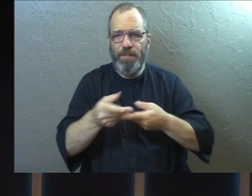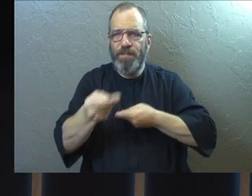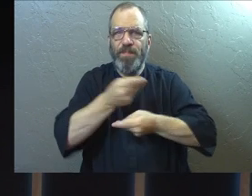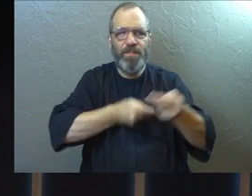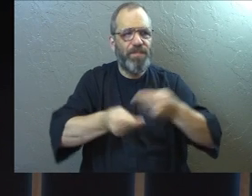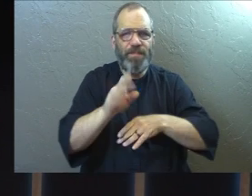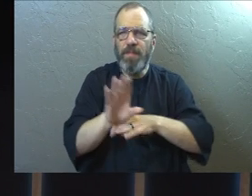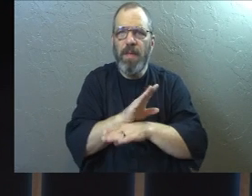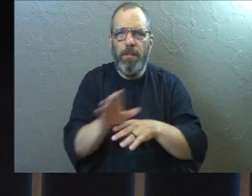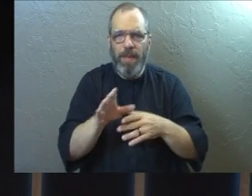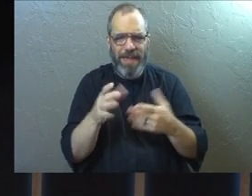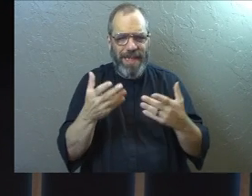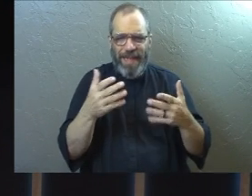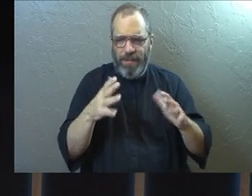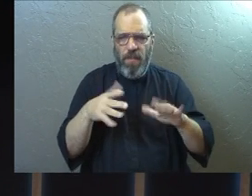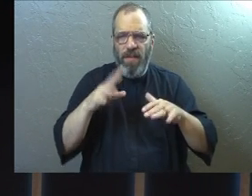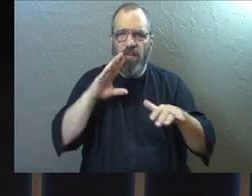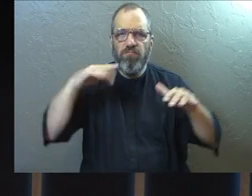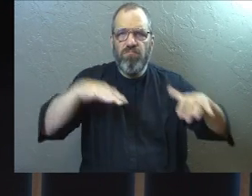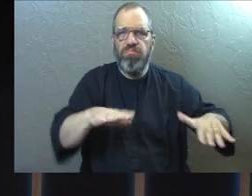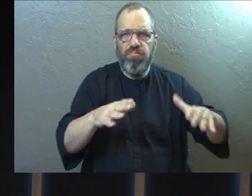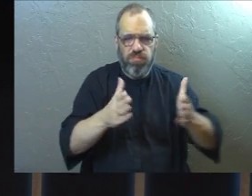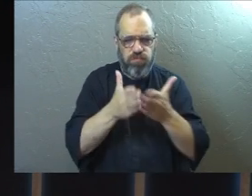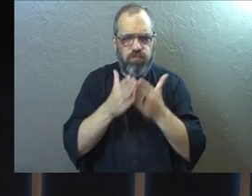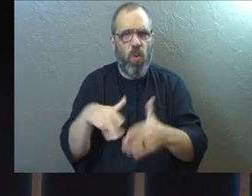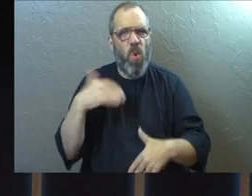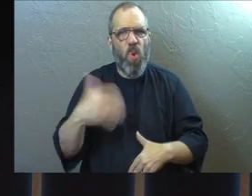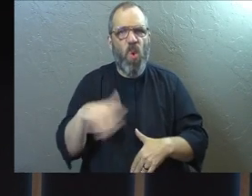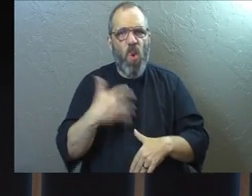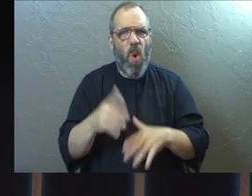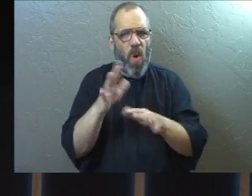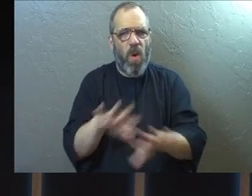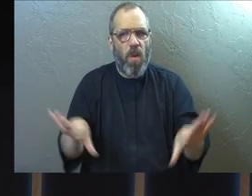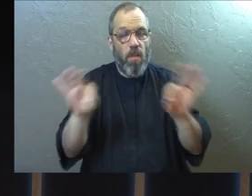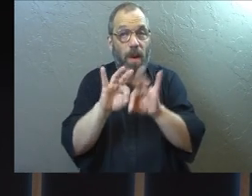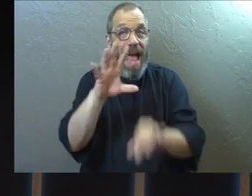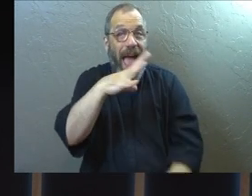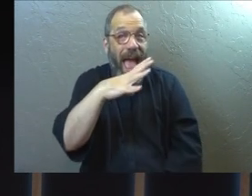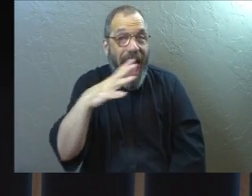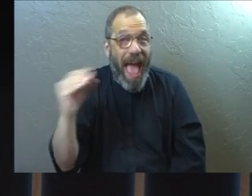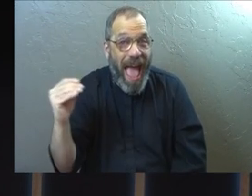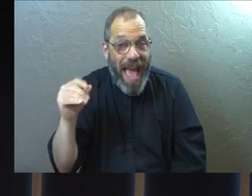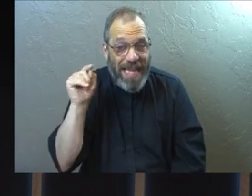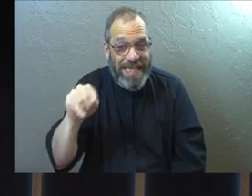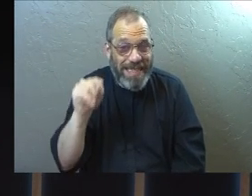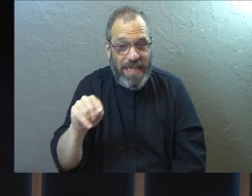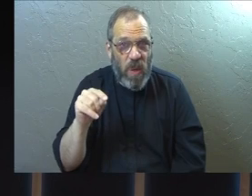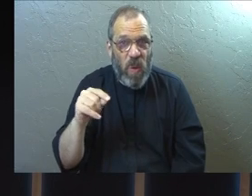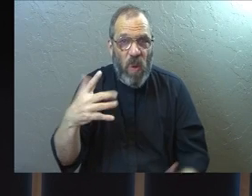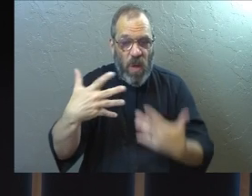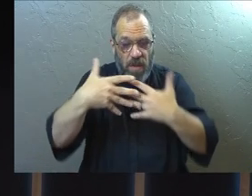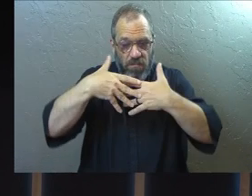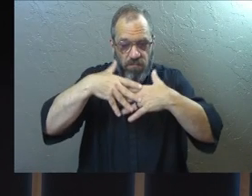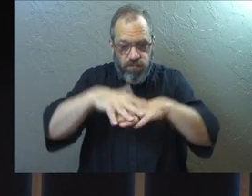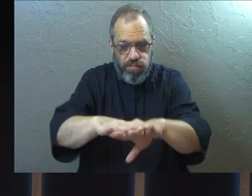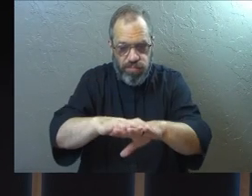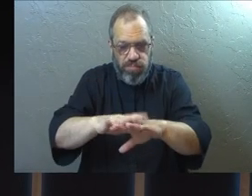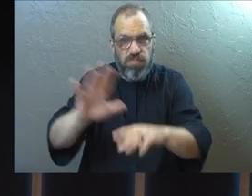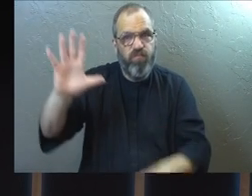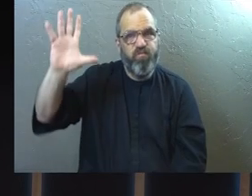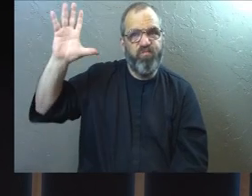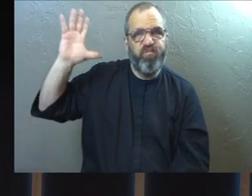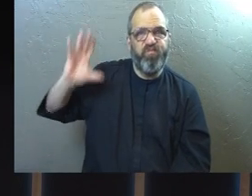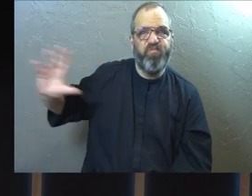It was a port city. It was massively important. But it was also a massive melting pot in ancient